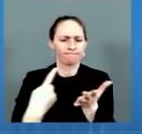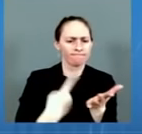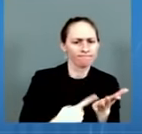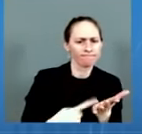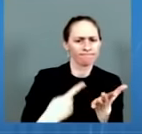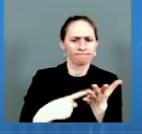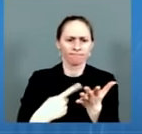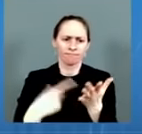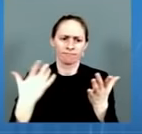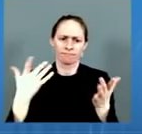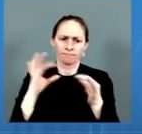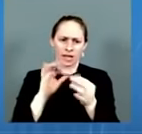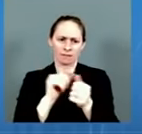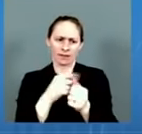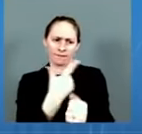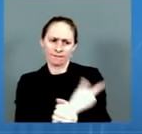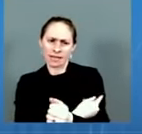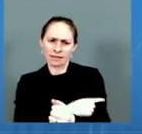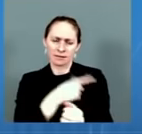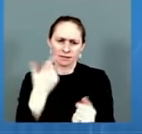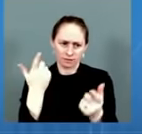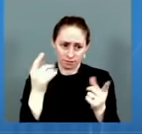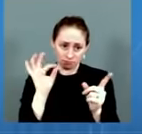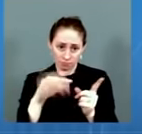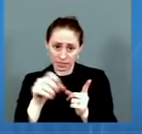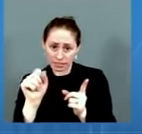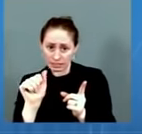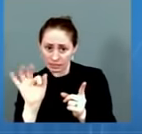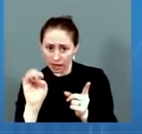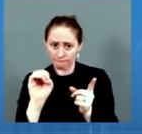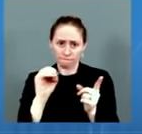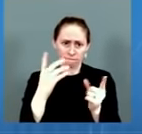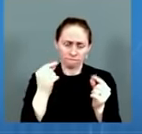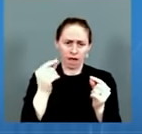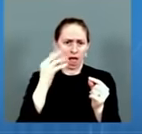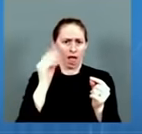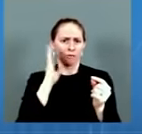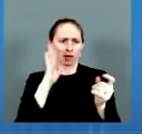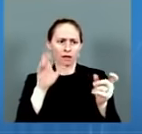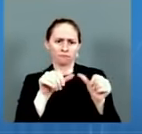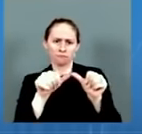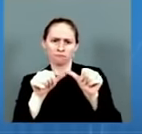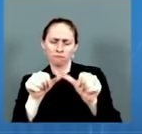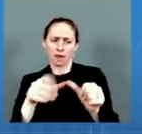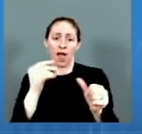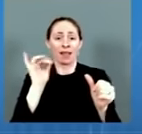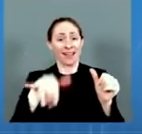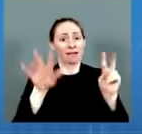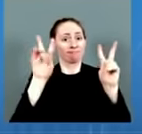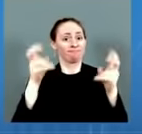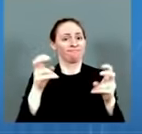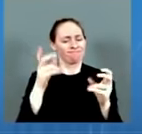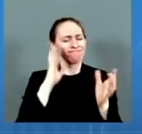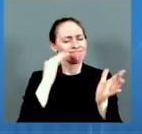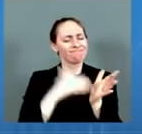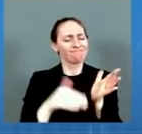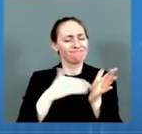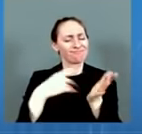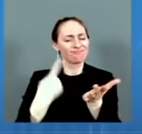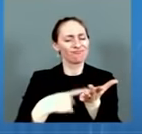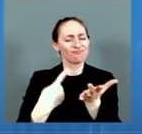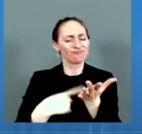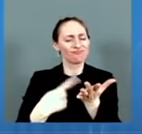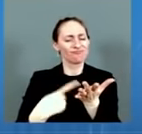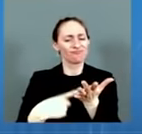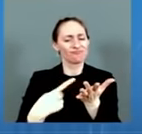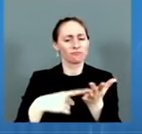thereafter. In terms of the definition of fully vaccinated, as you know, the definition right now is two doses of an mRNA